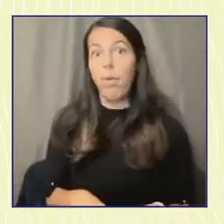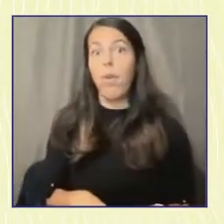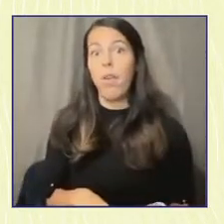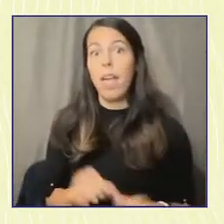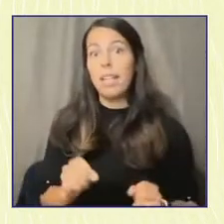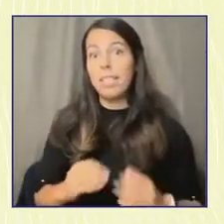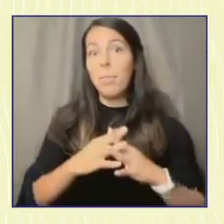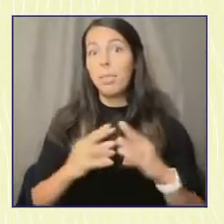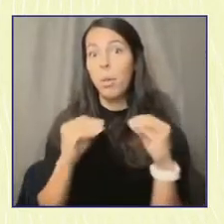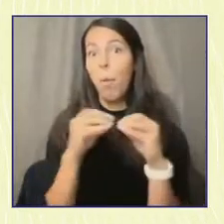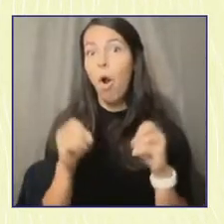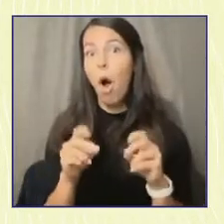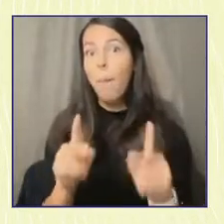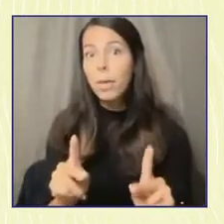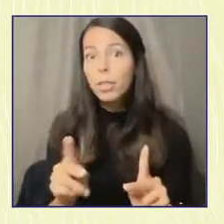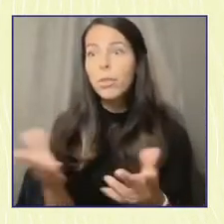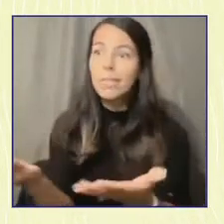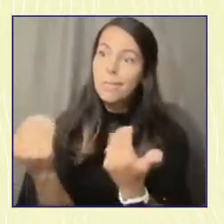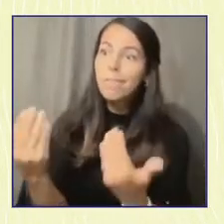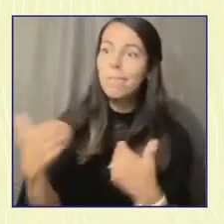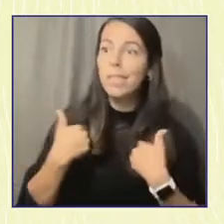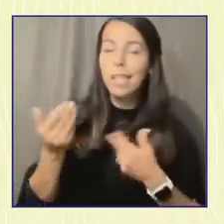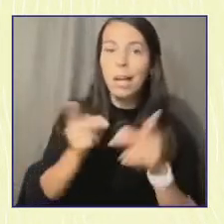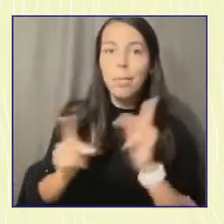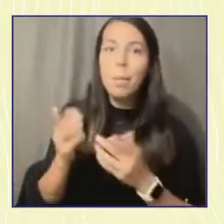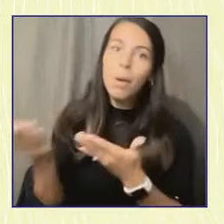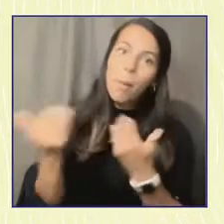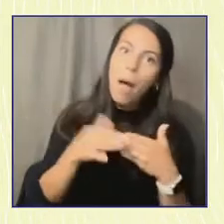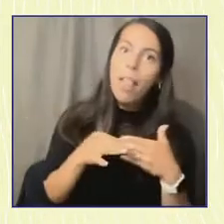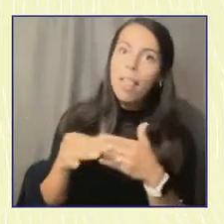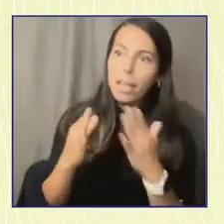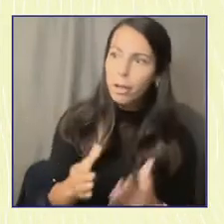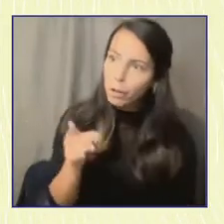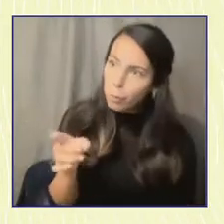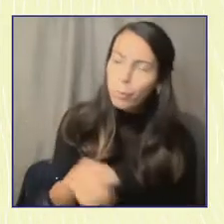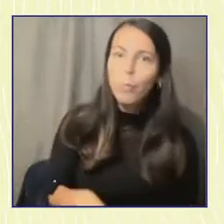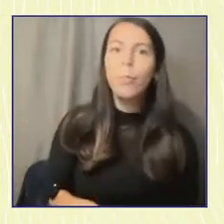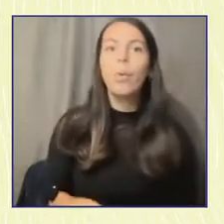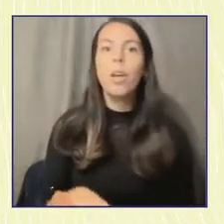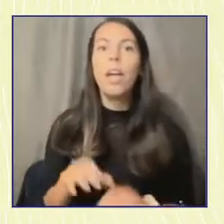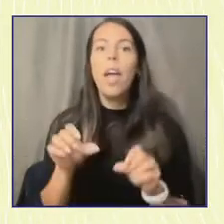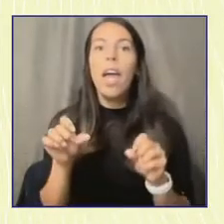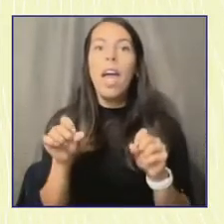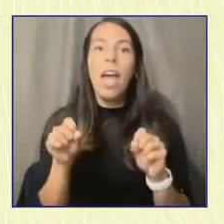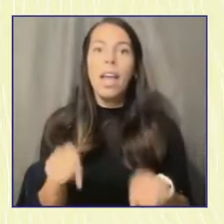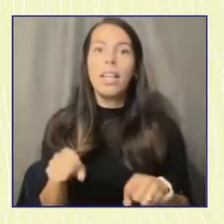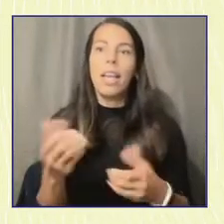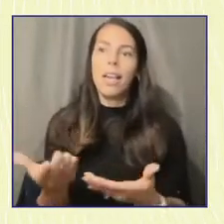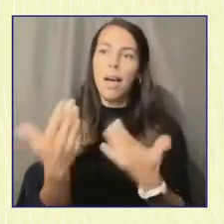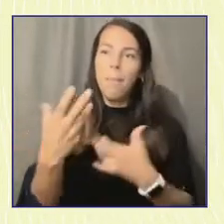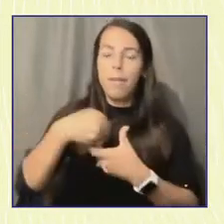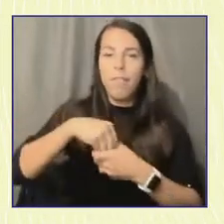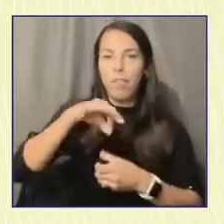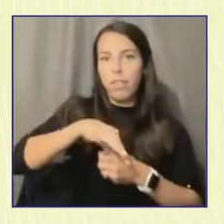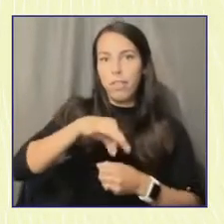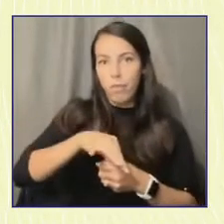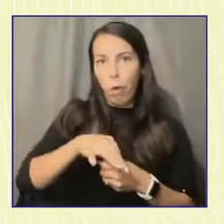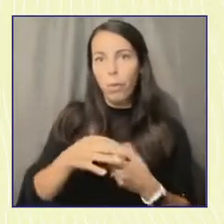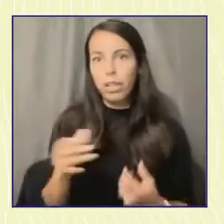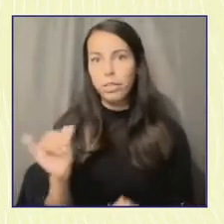And to expect that young people are also going to take those opportunities to lead, especially if institutions aren't welcoming to them.